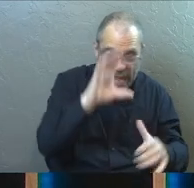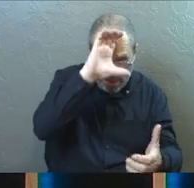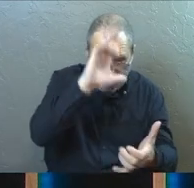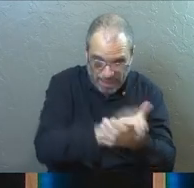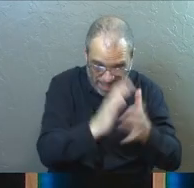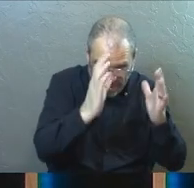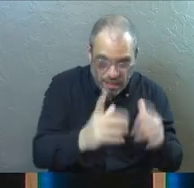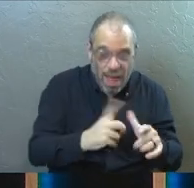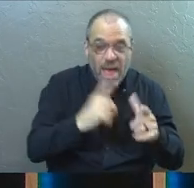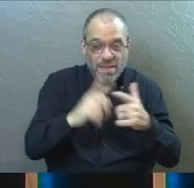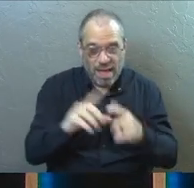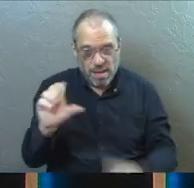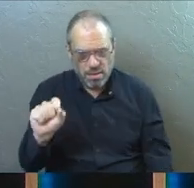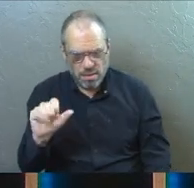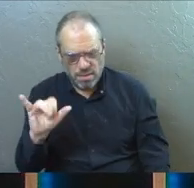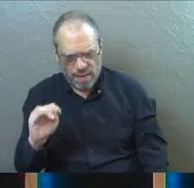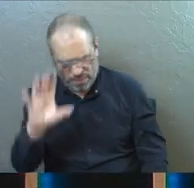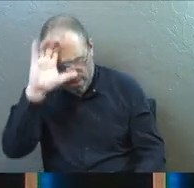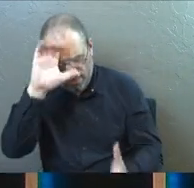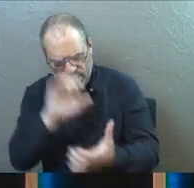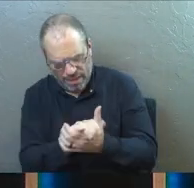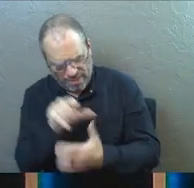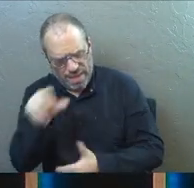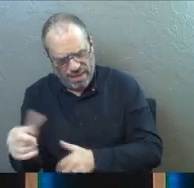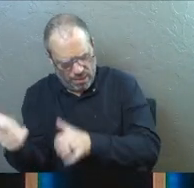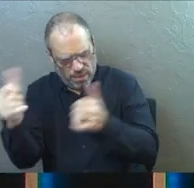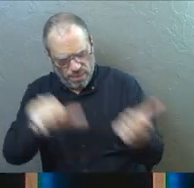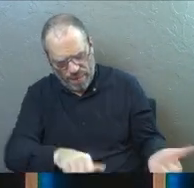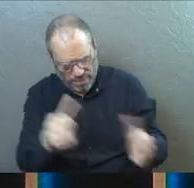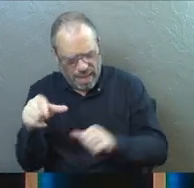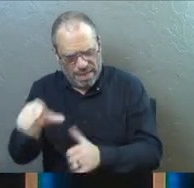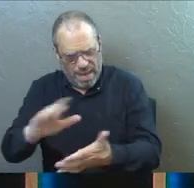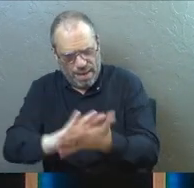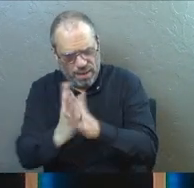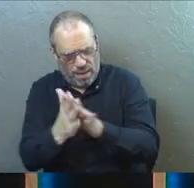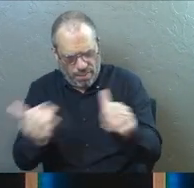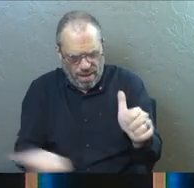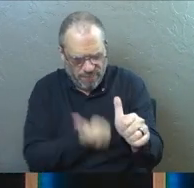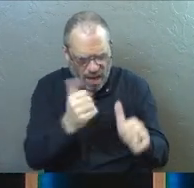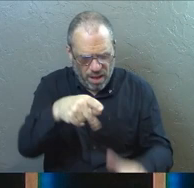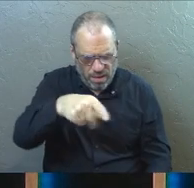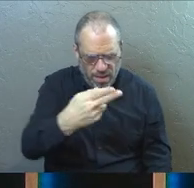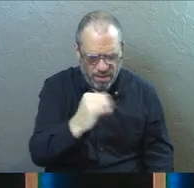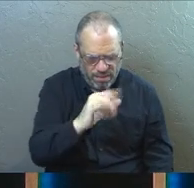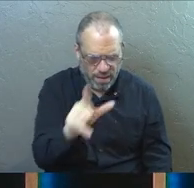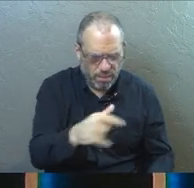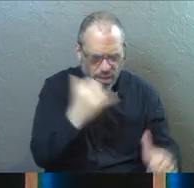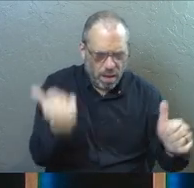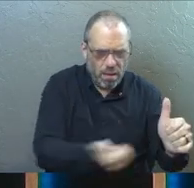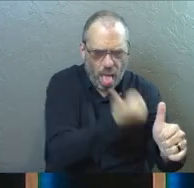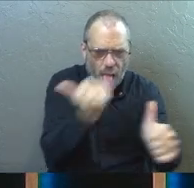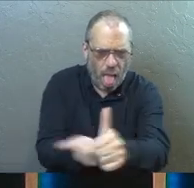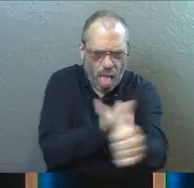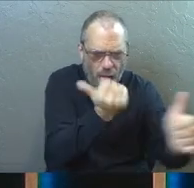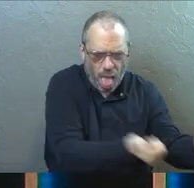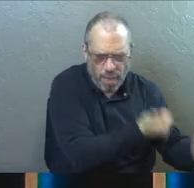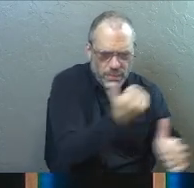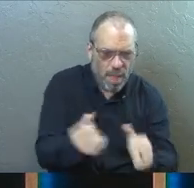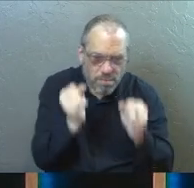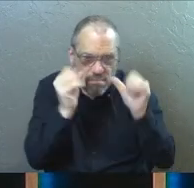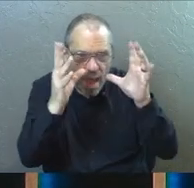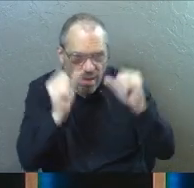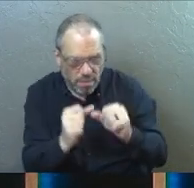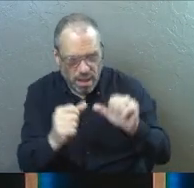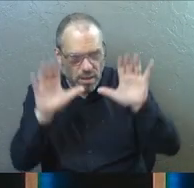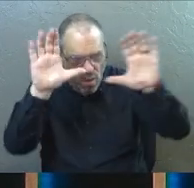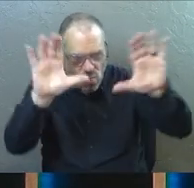they're believers. Then Simon himself believed and he was baptized and he began following Philip wherever he went. And he, and he was amazed